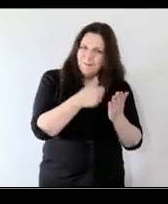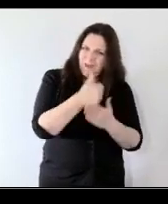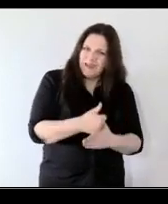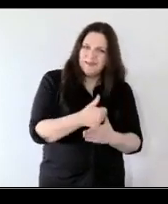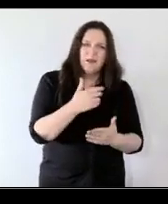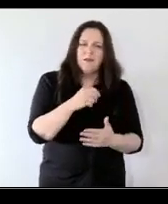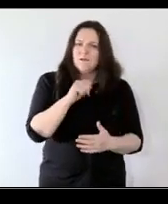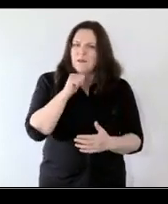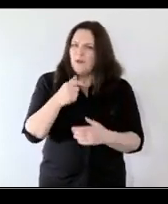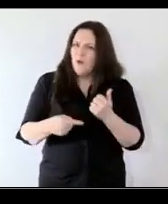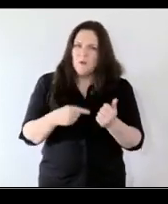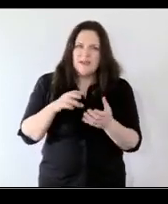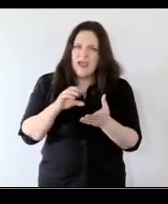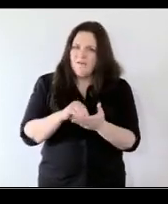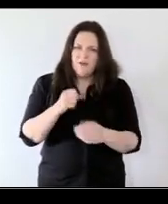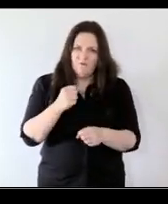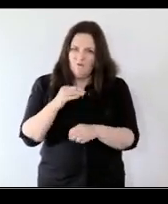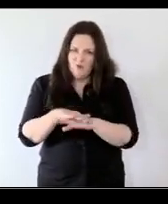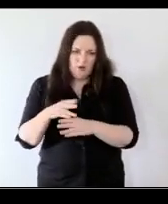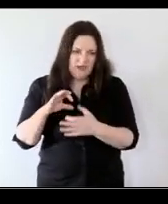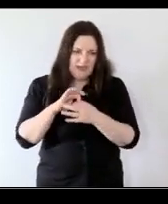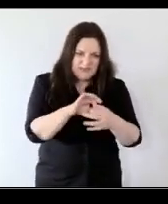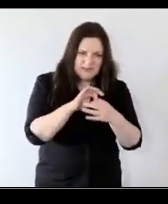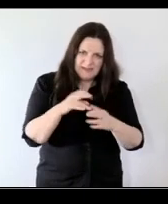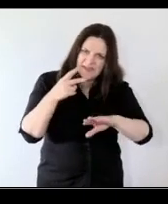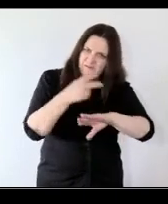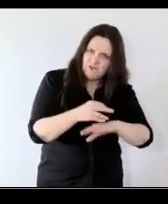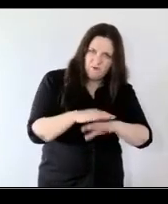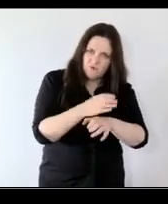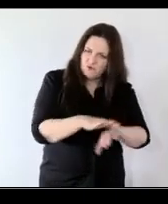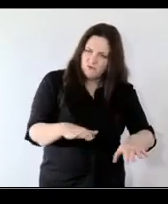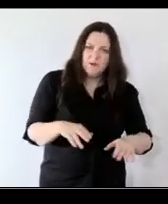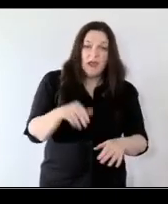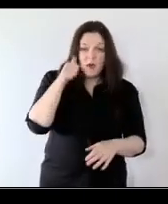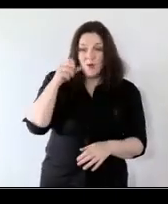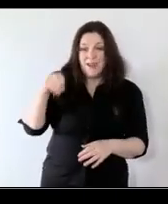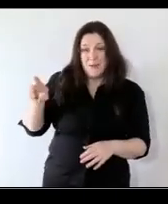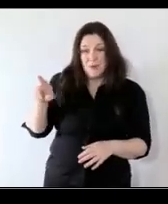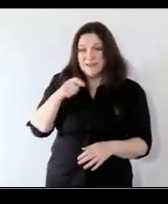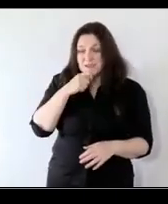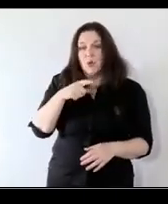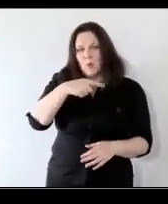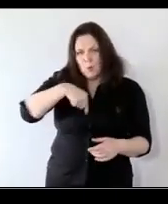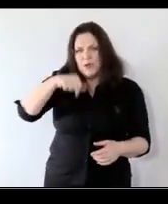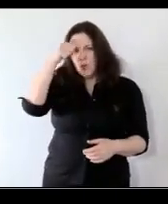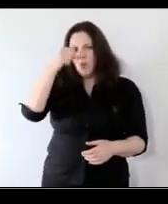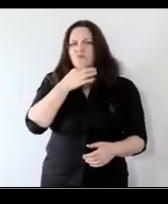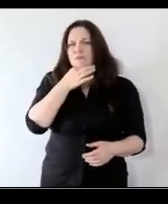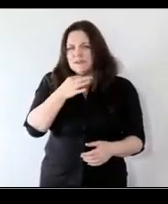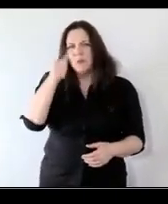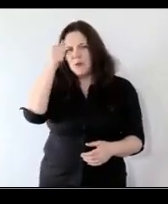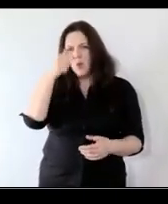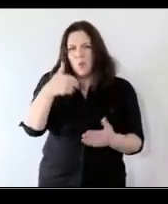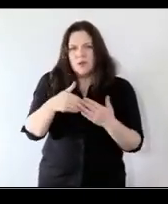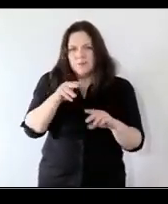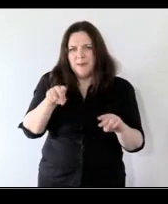always have it when it comes to interventions for children we know as as i so eloquently know what the risk factors are we know what makes